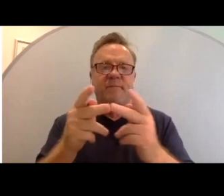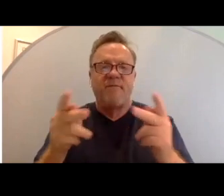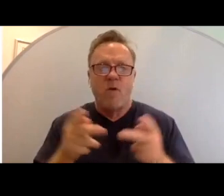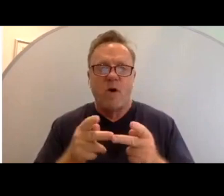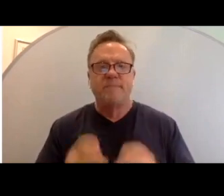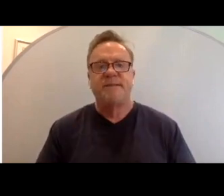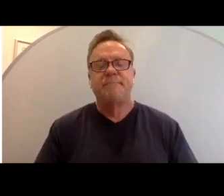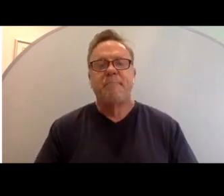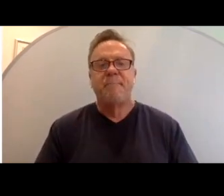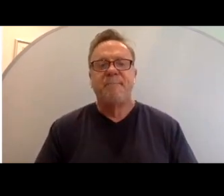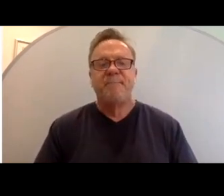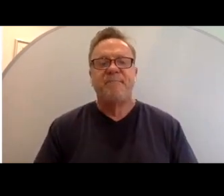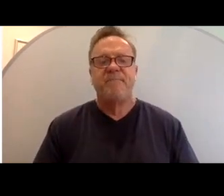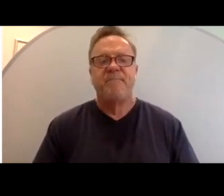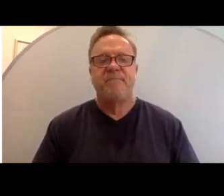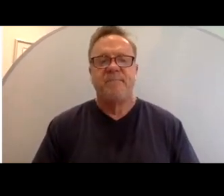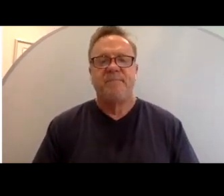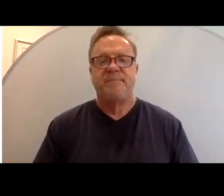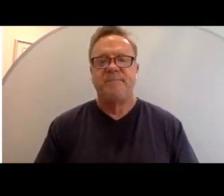Next slide, please.